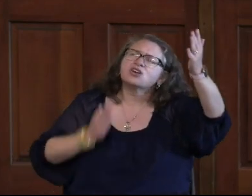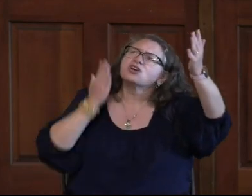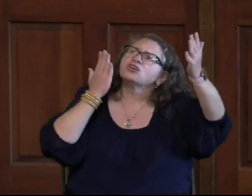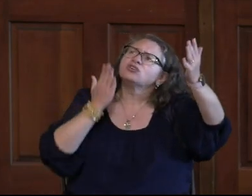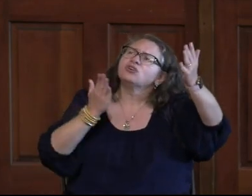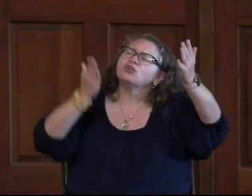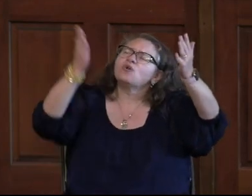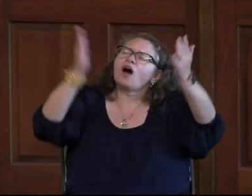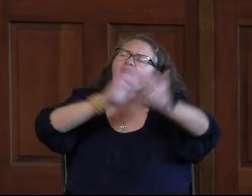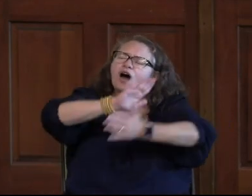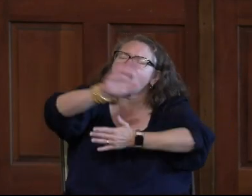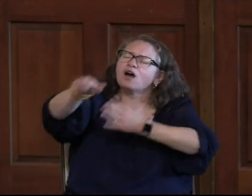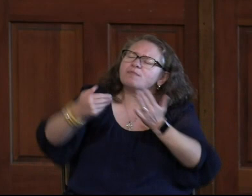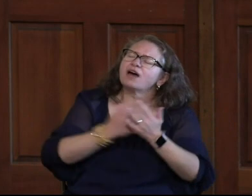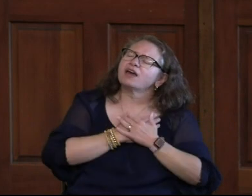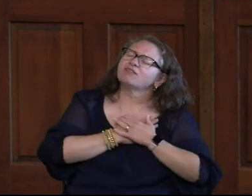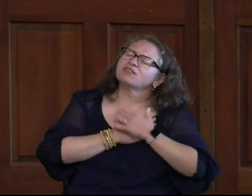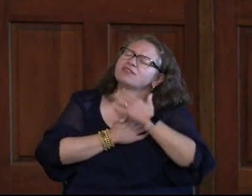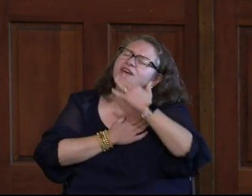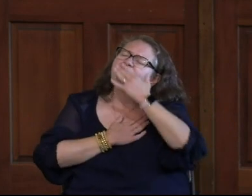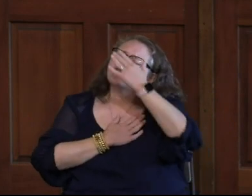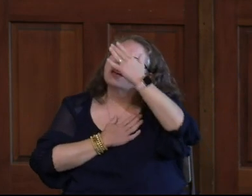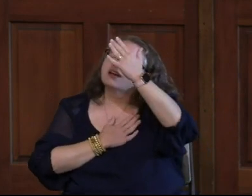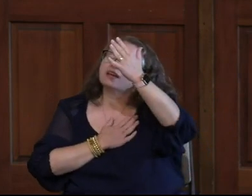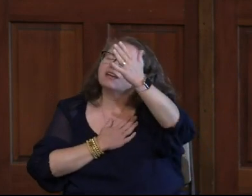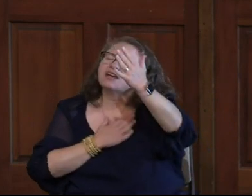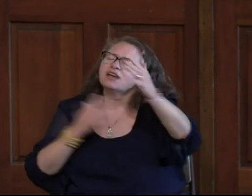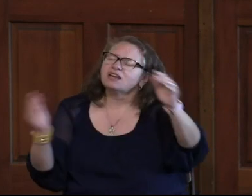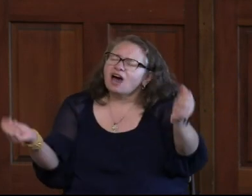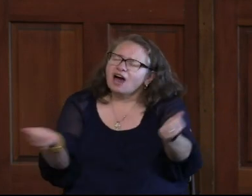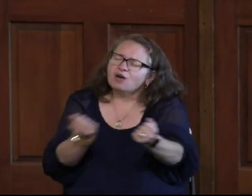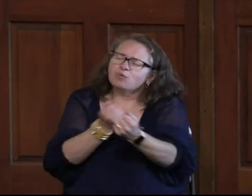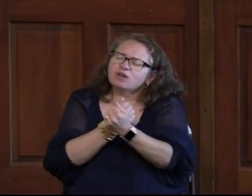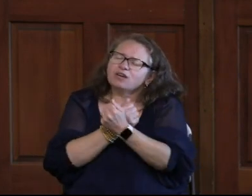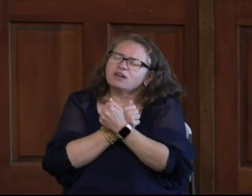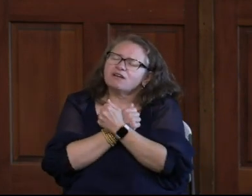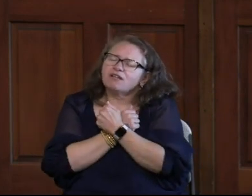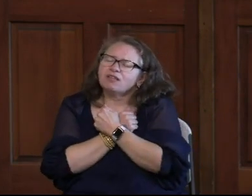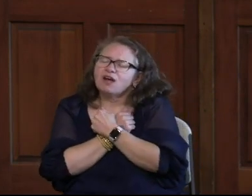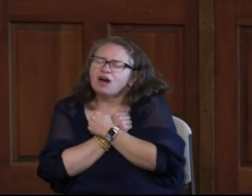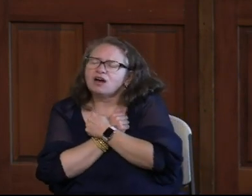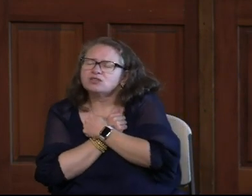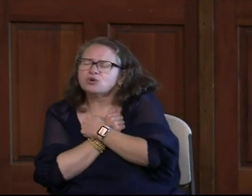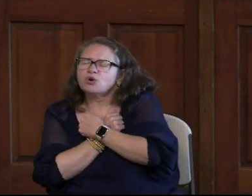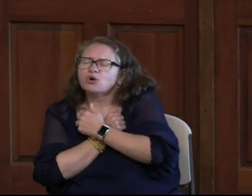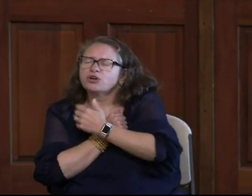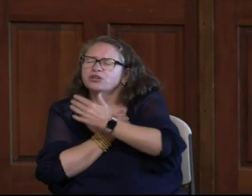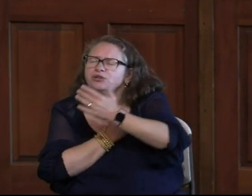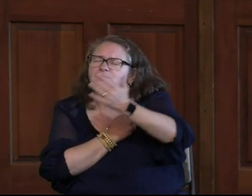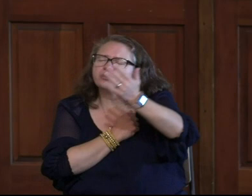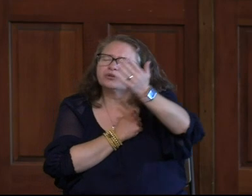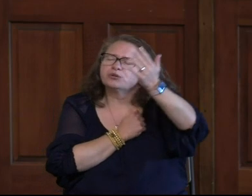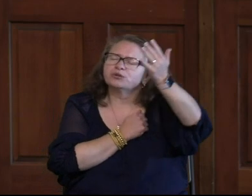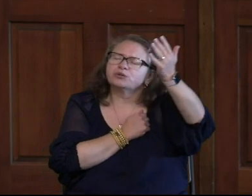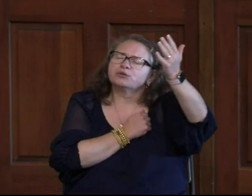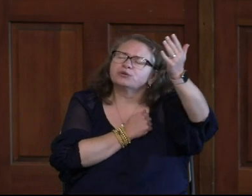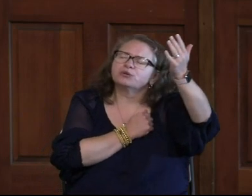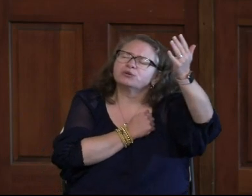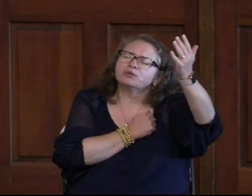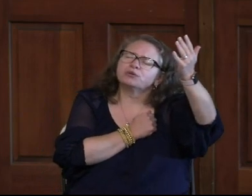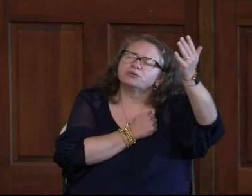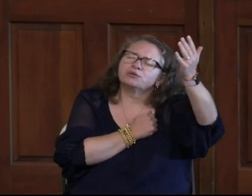You are my everything, and I will adore you. You